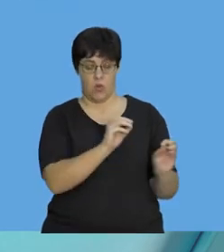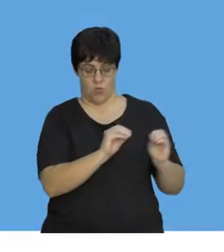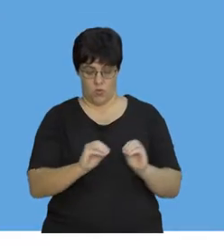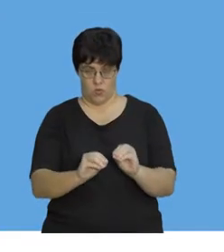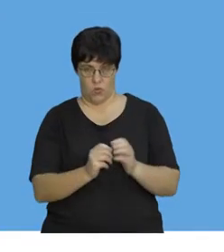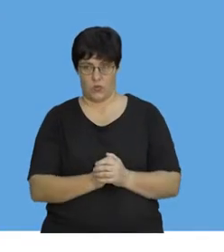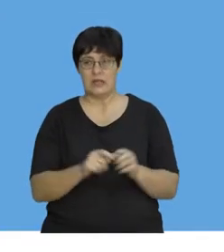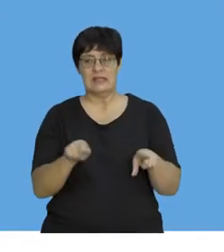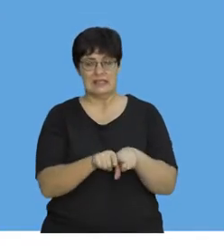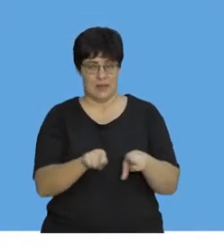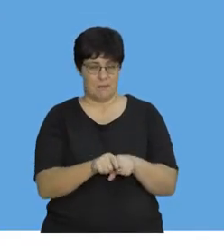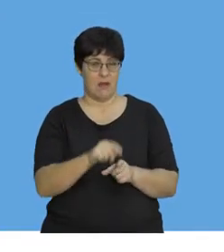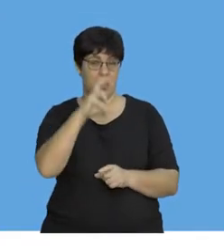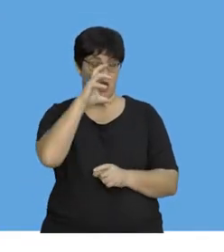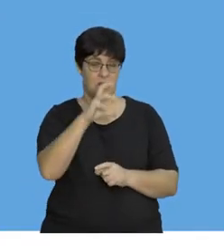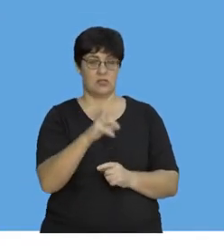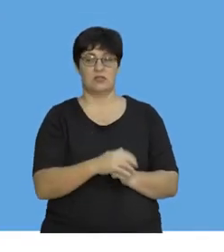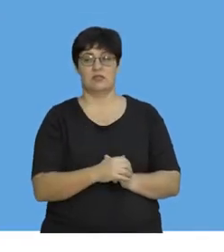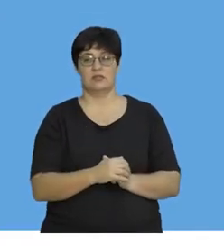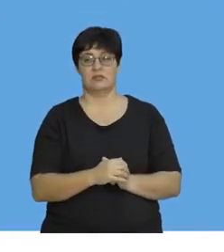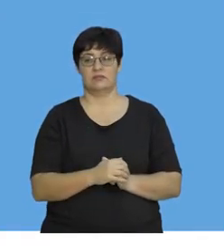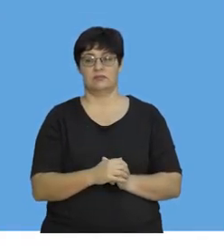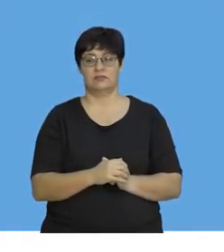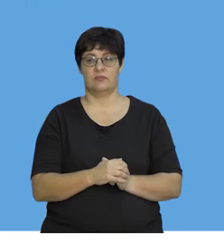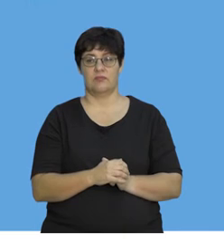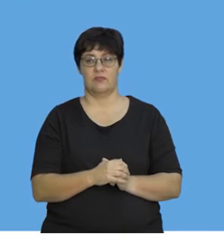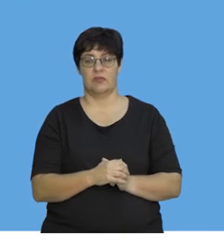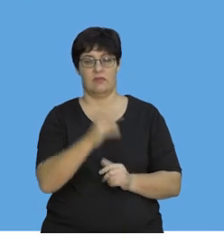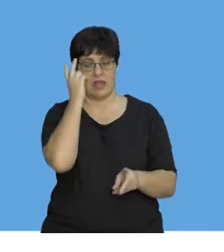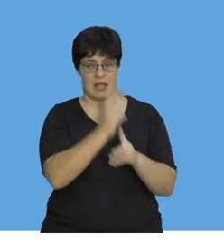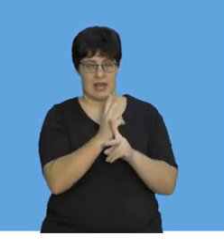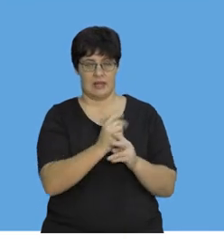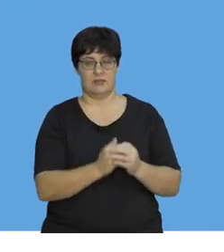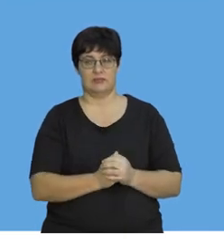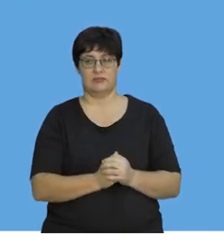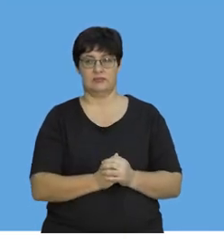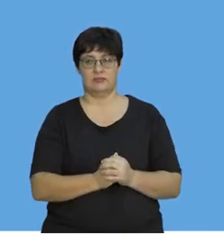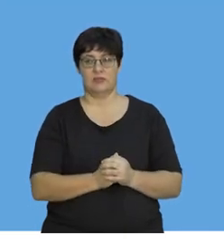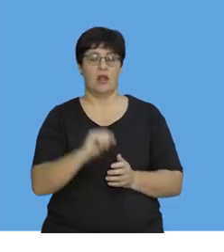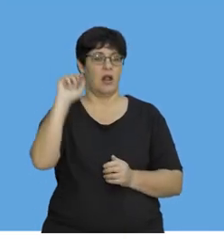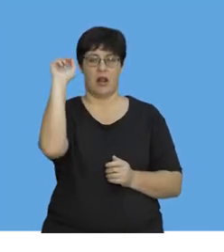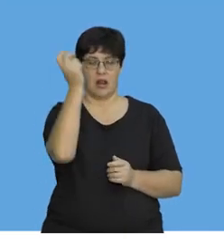if that will work with the large egg. So, we're going to do it again.